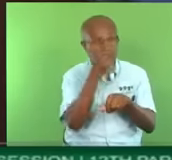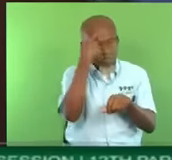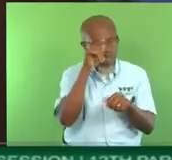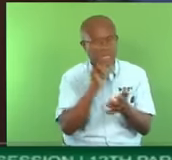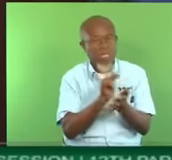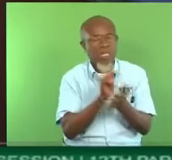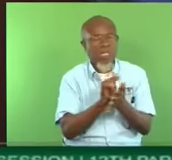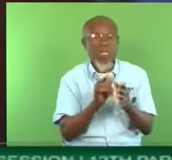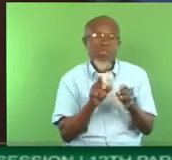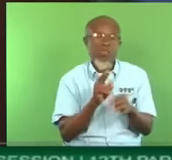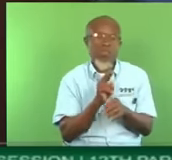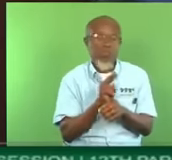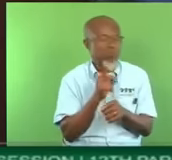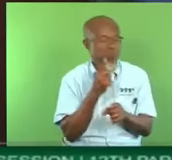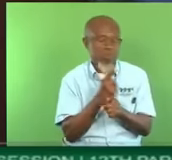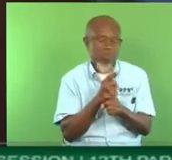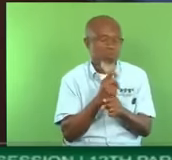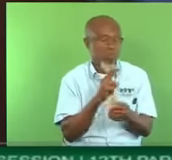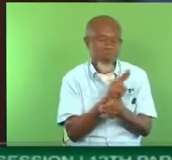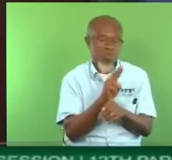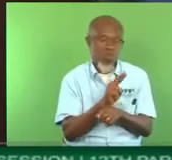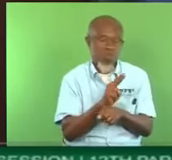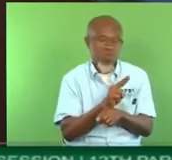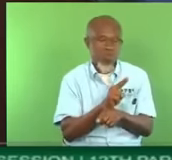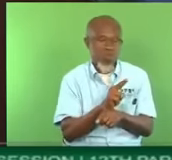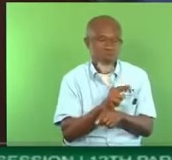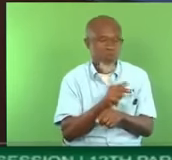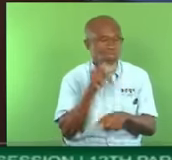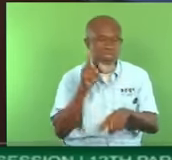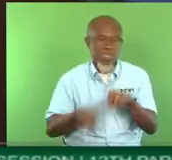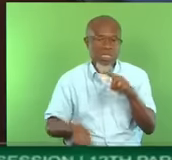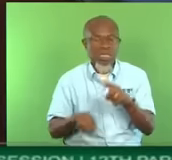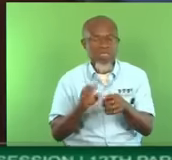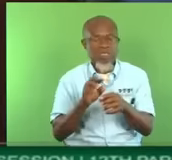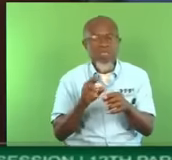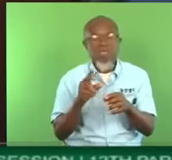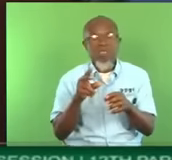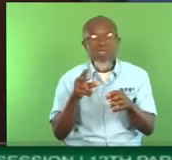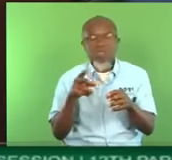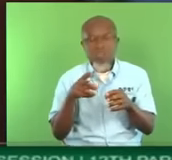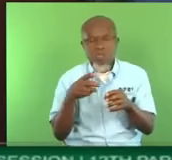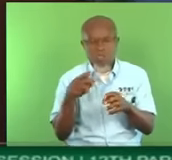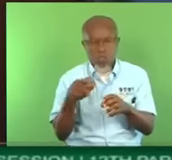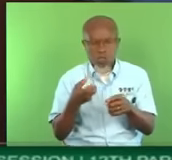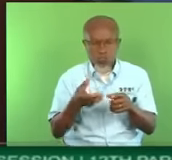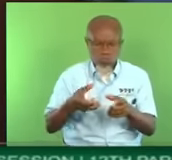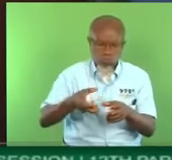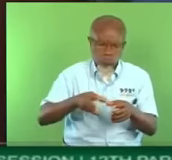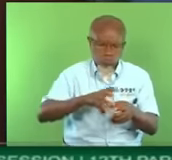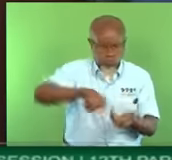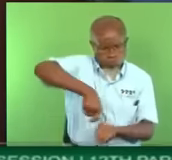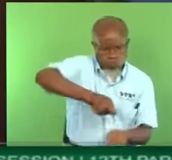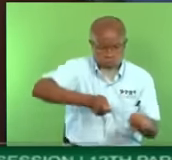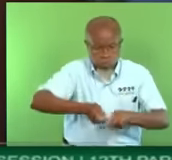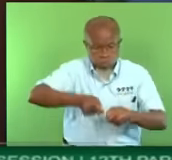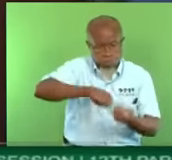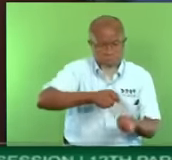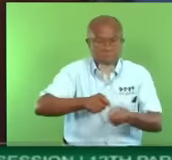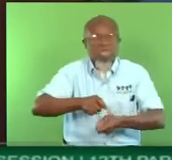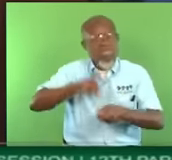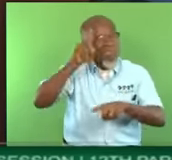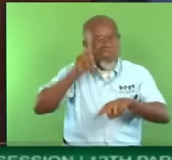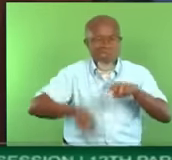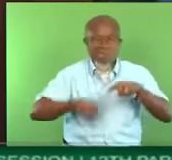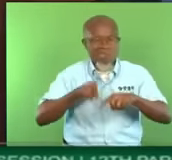the material properties for concrete bond to be achieved. The roof sheeting are small and do not have an embossment